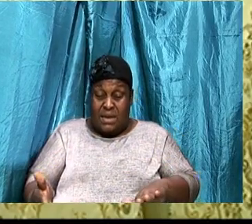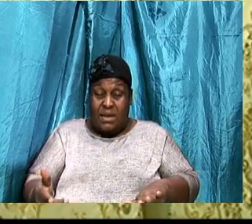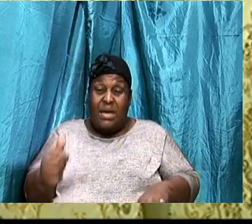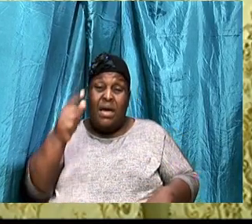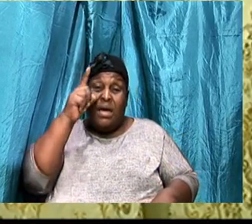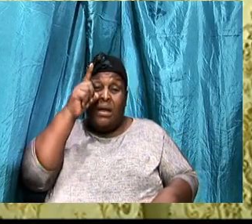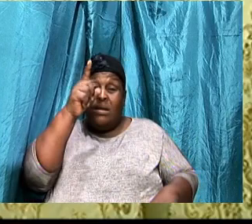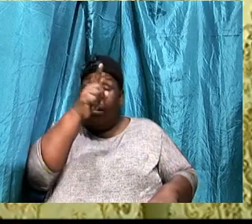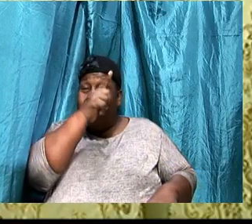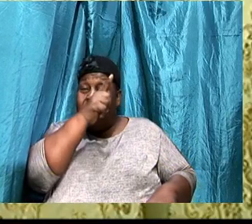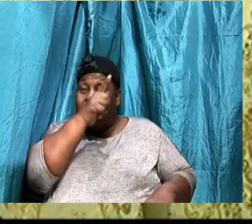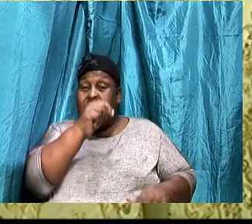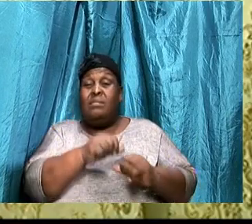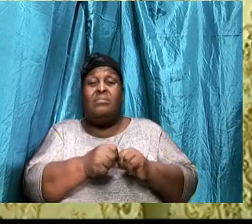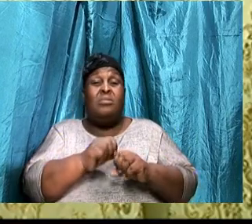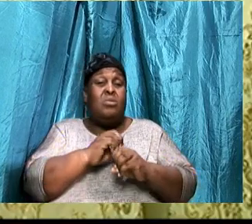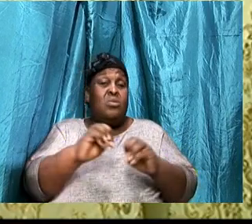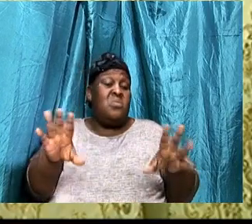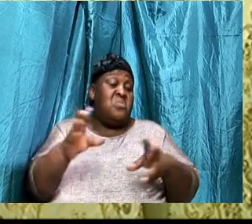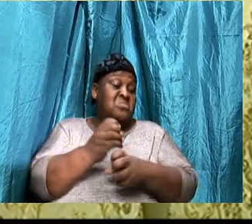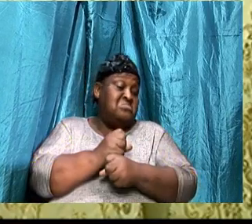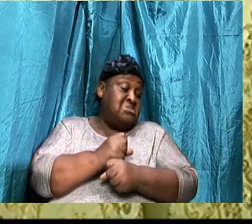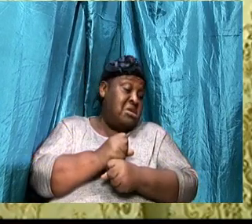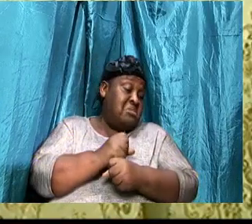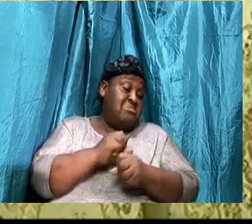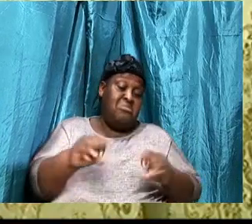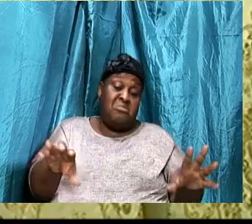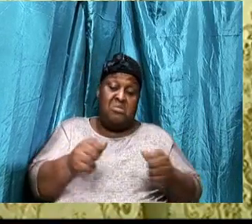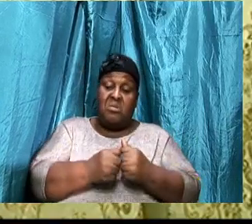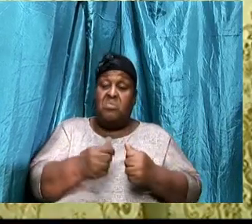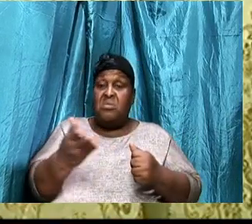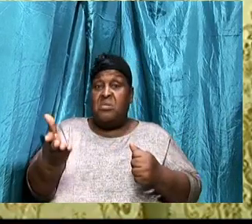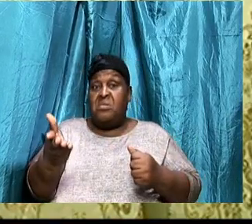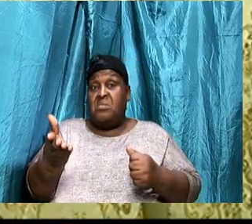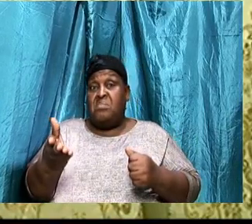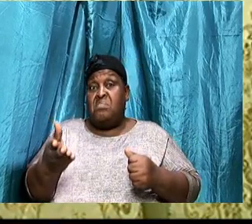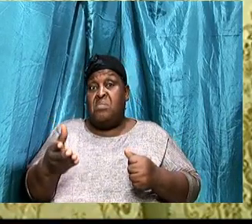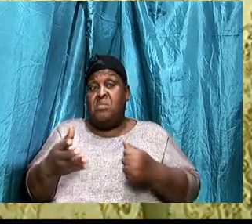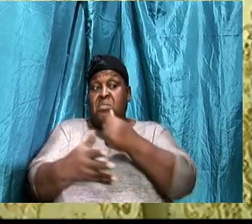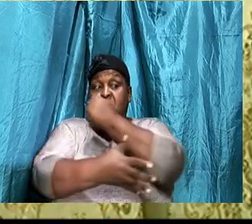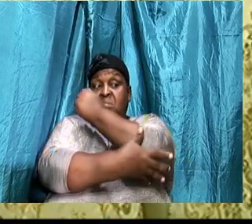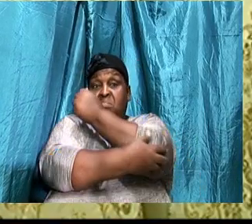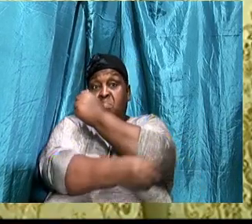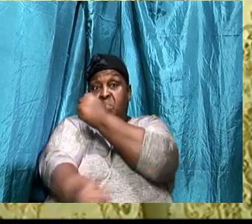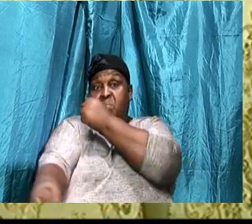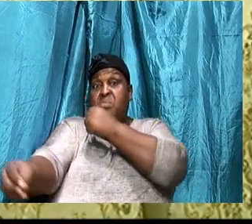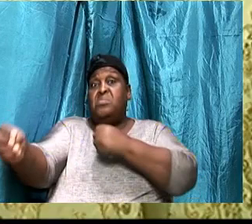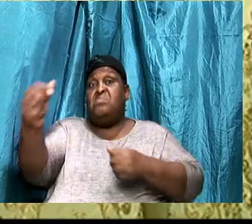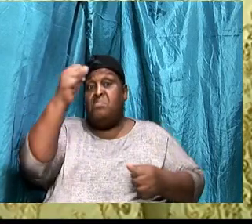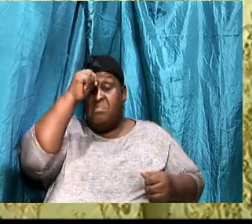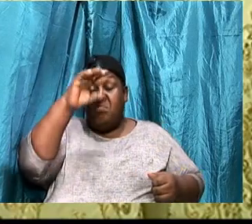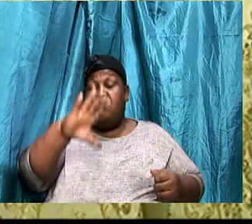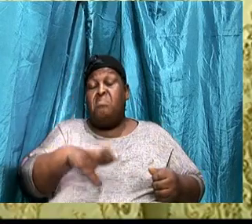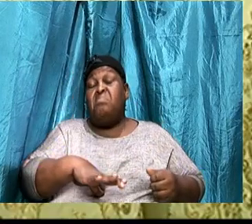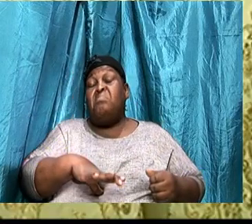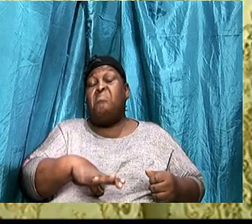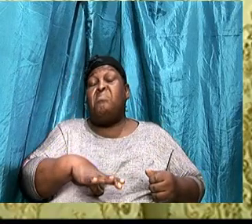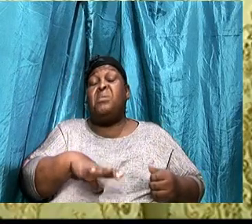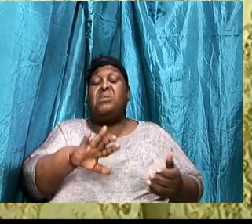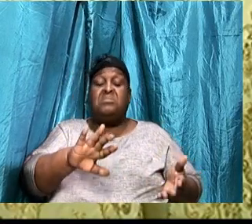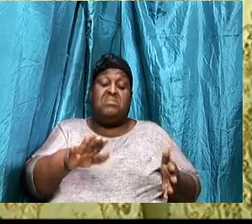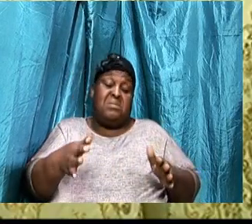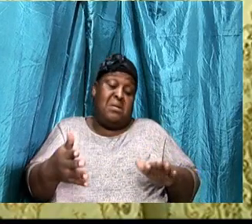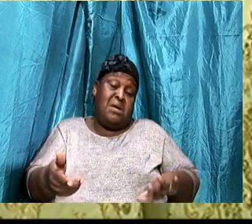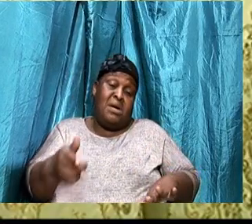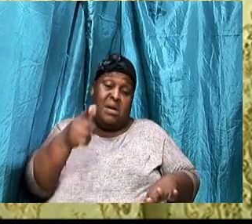man, Could not take, Any of his riches, But the poor man died, And the poor man received, His inheritance, The